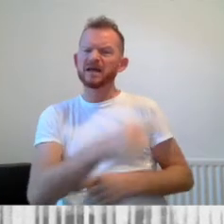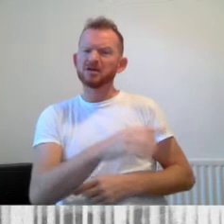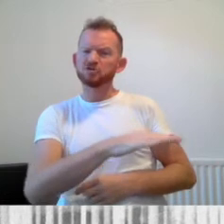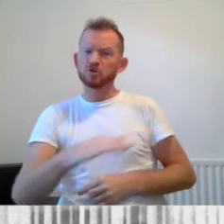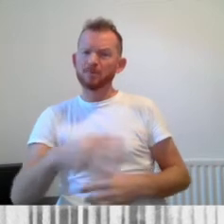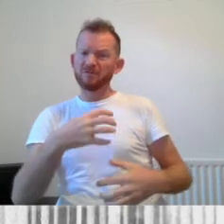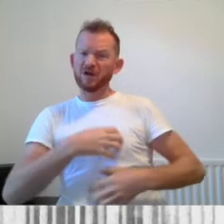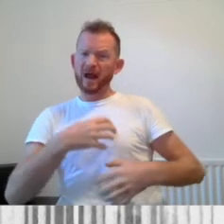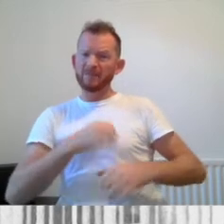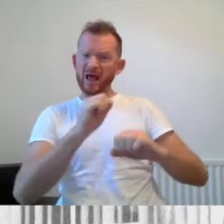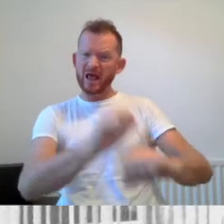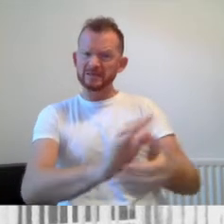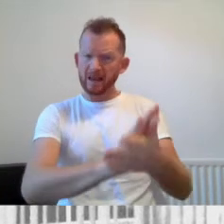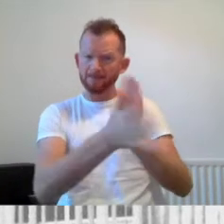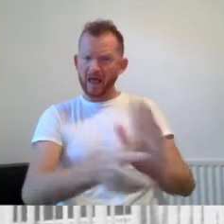by his impairment.